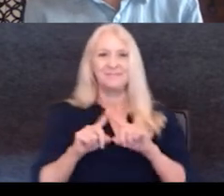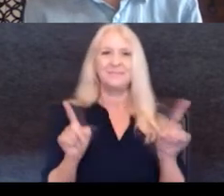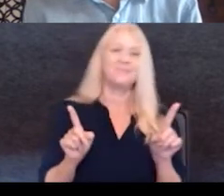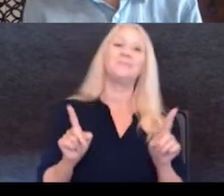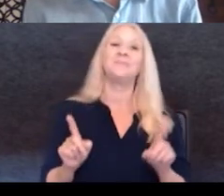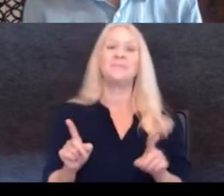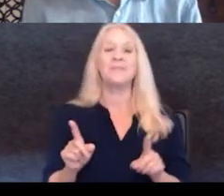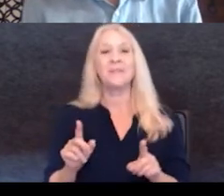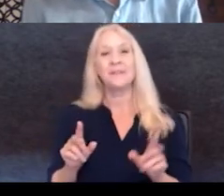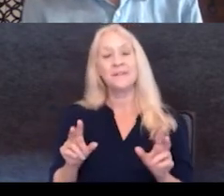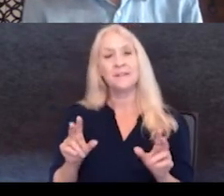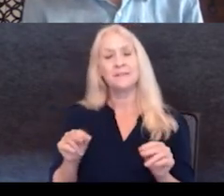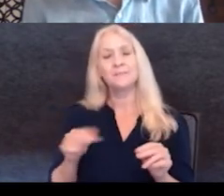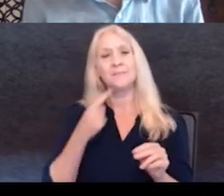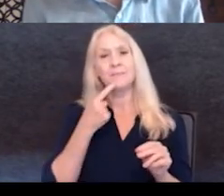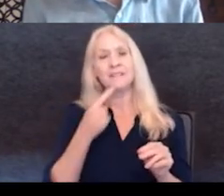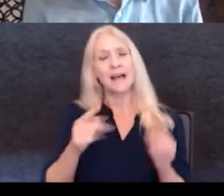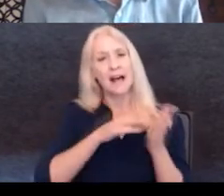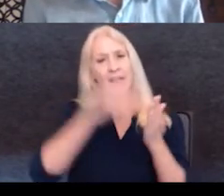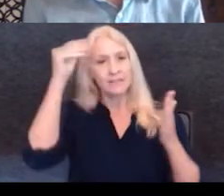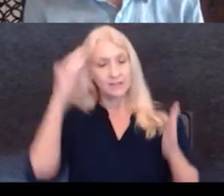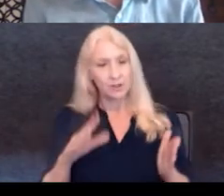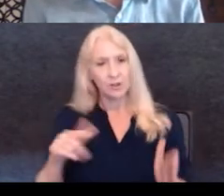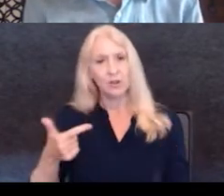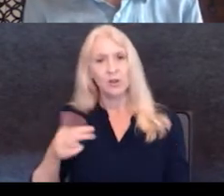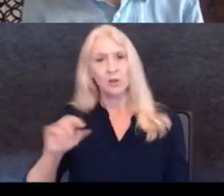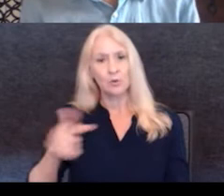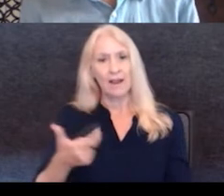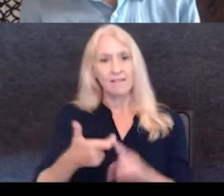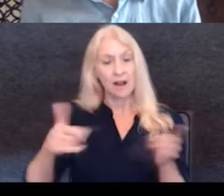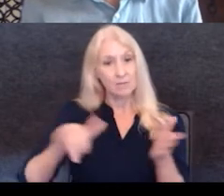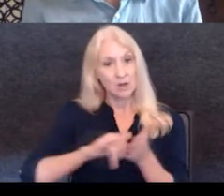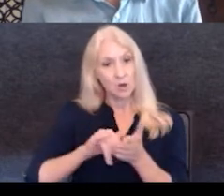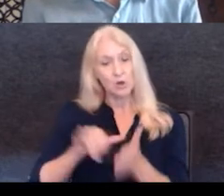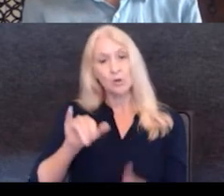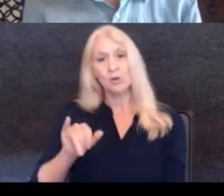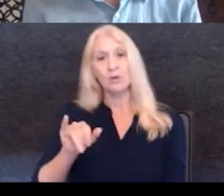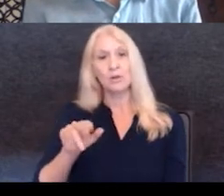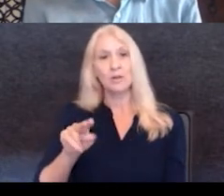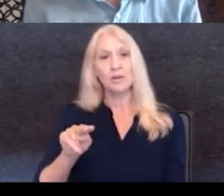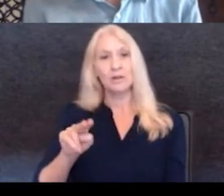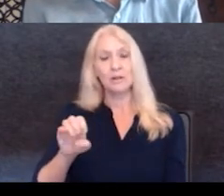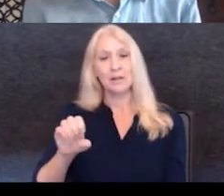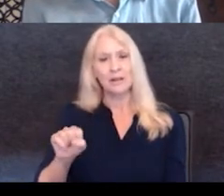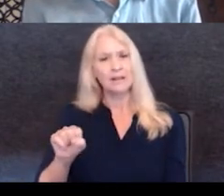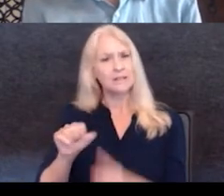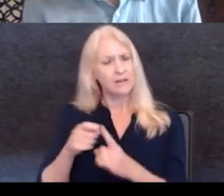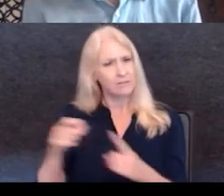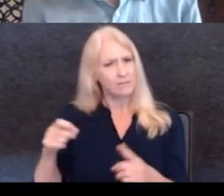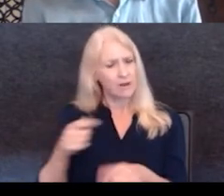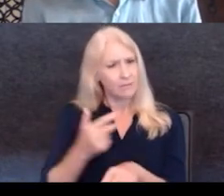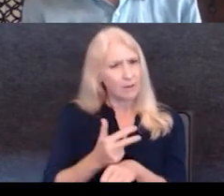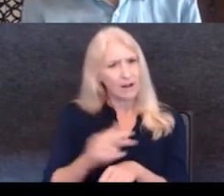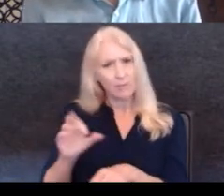No, I love that. So tell the students about that. Greg, you're from New York. Inez, um, is from, are you from Guatemala